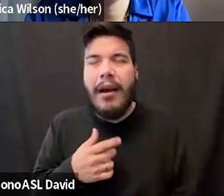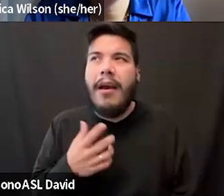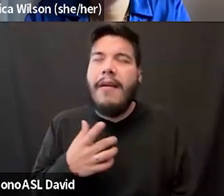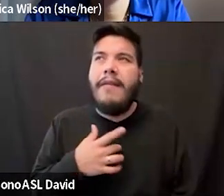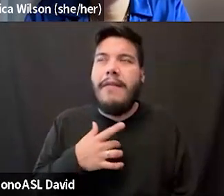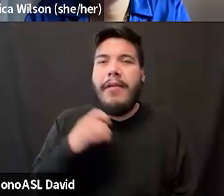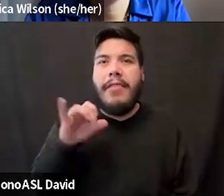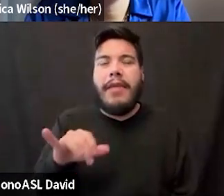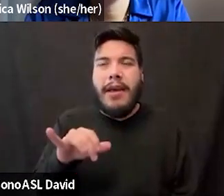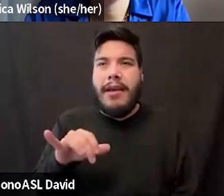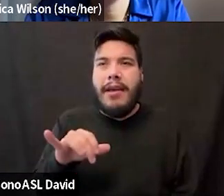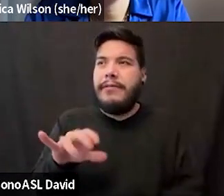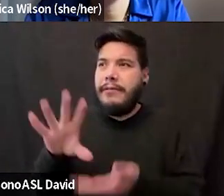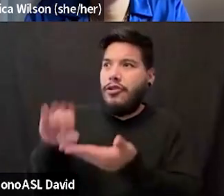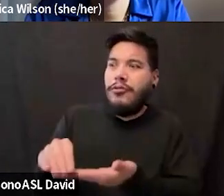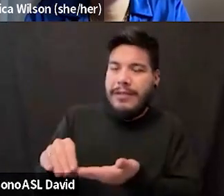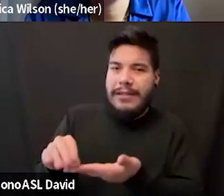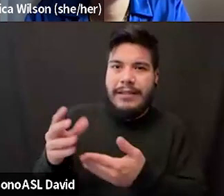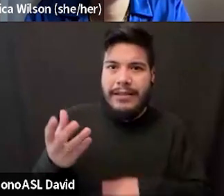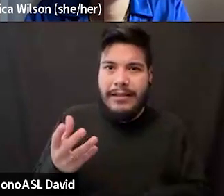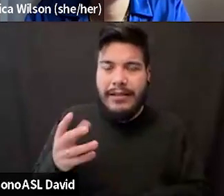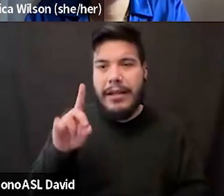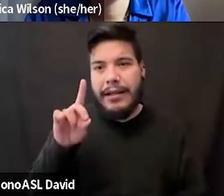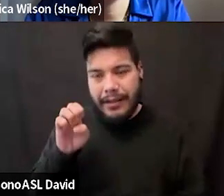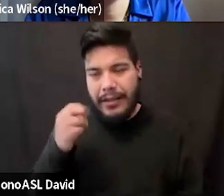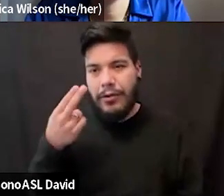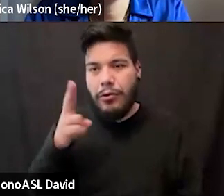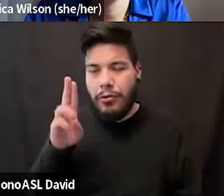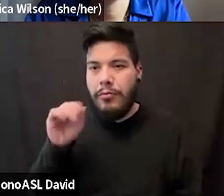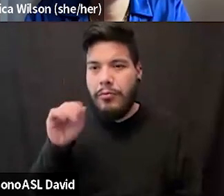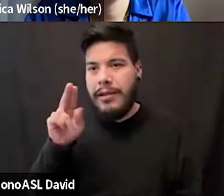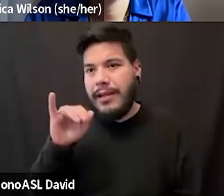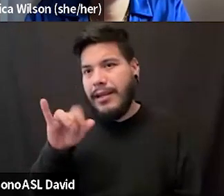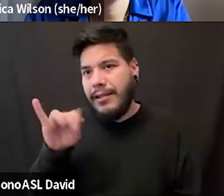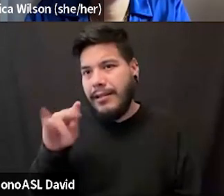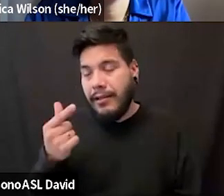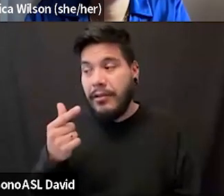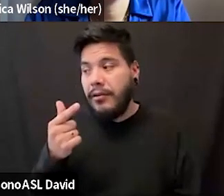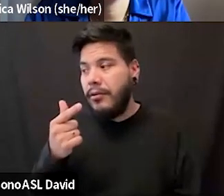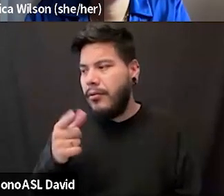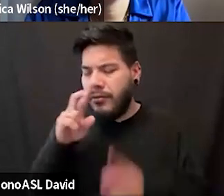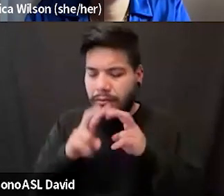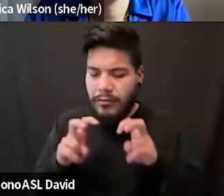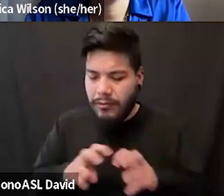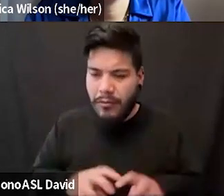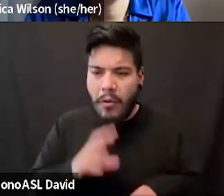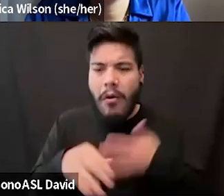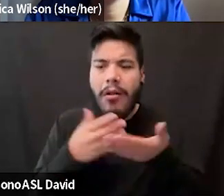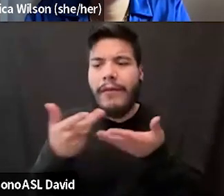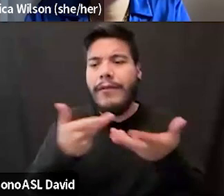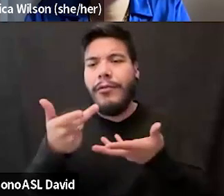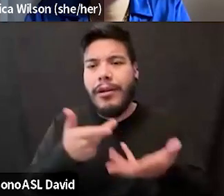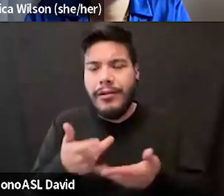know, that's dehumanizing, right? To have to examine every interaction to, to think about, um,